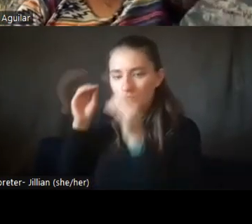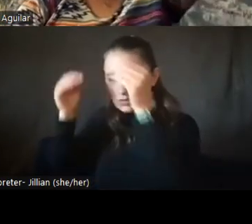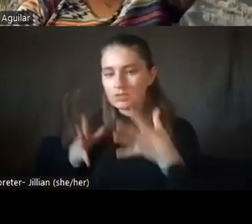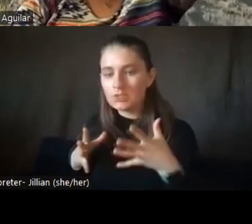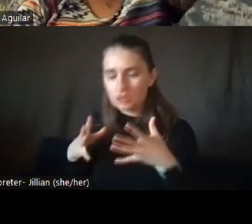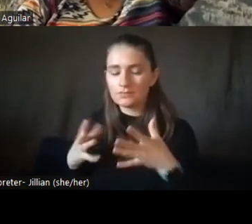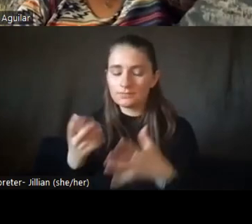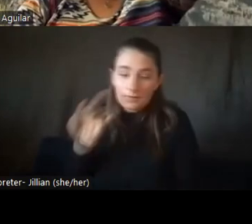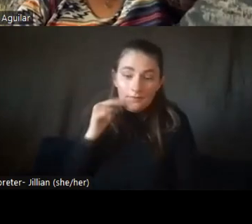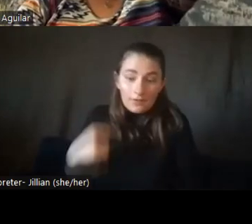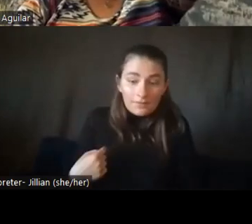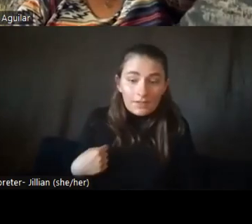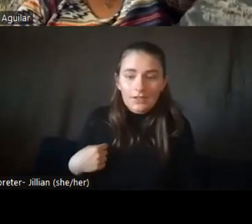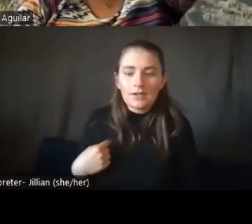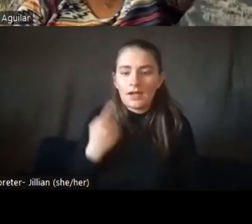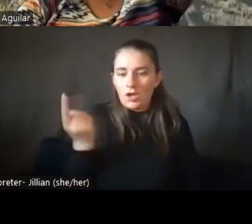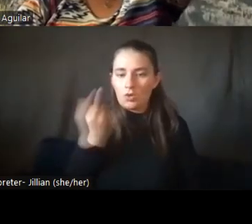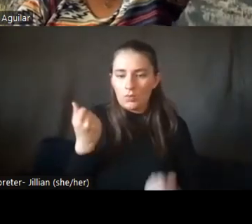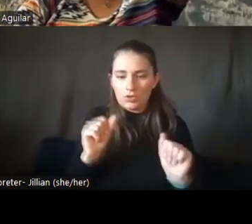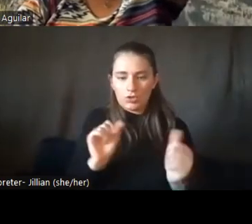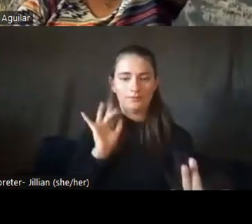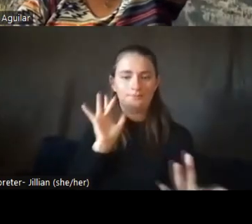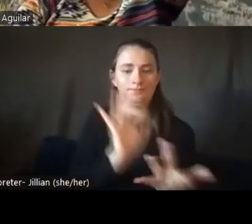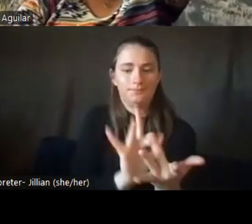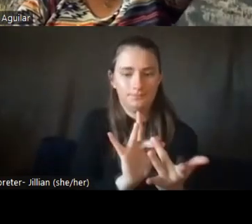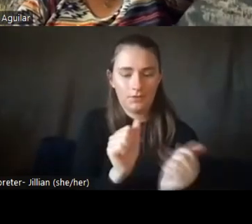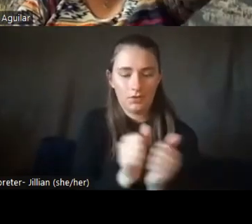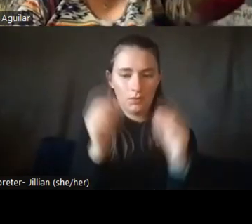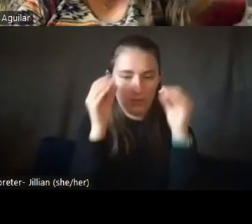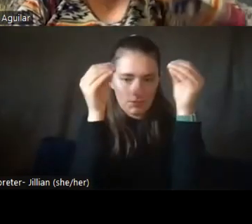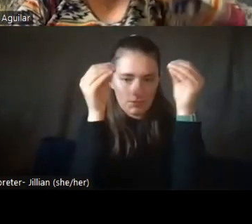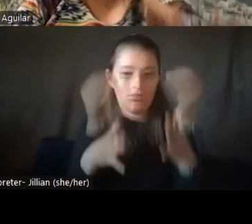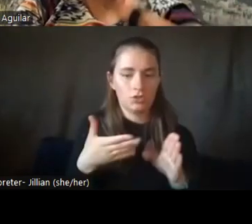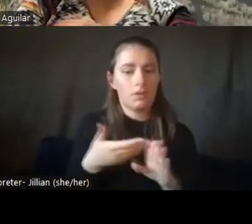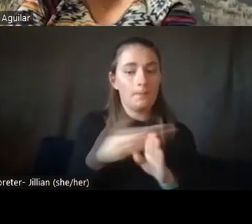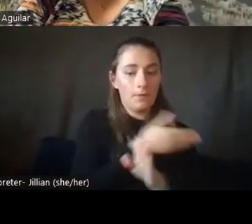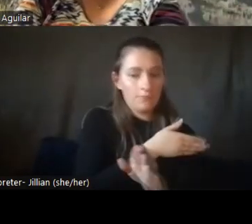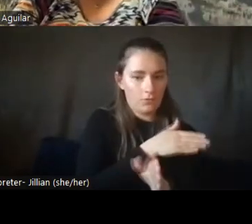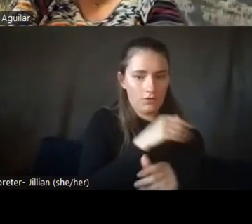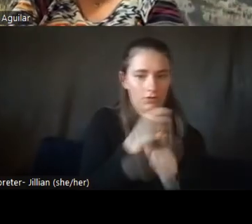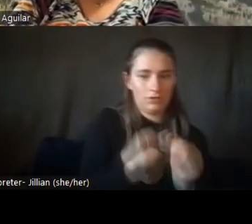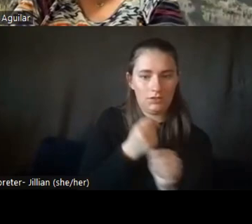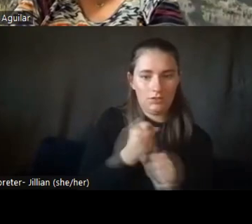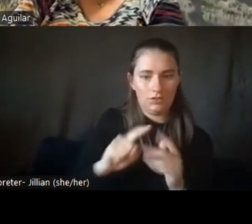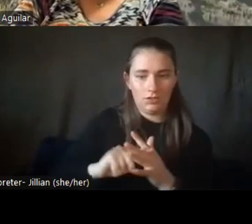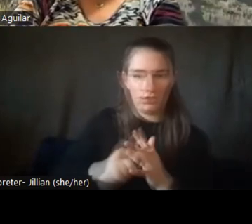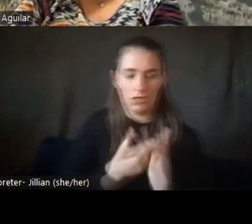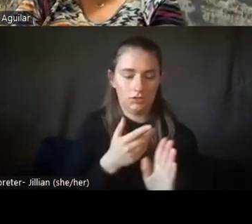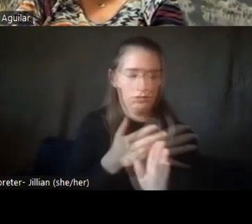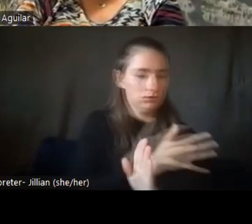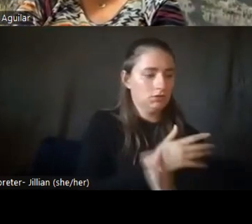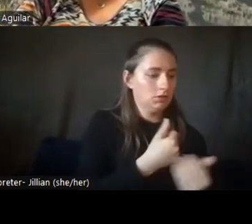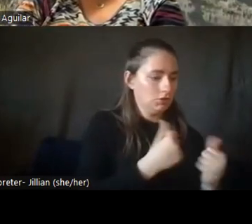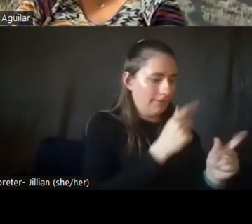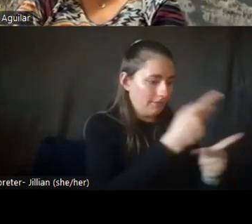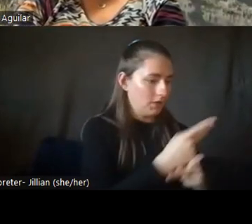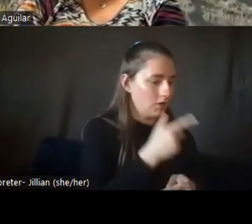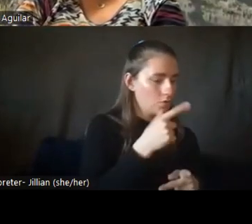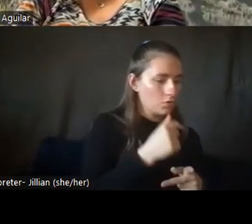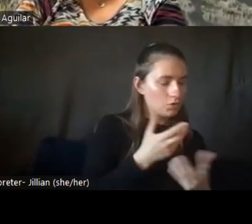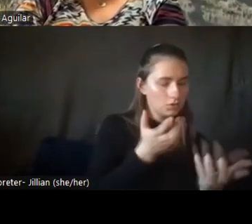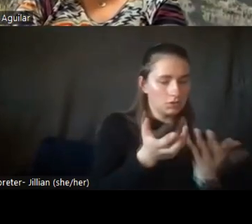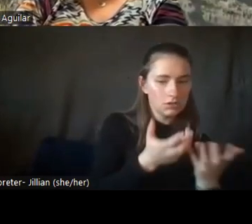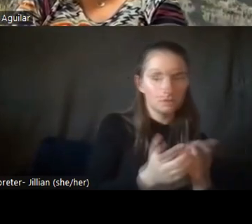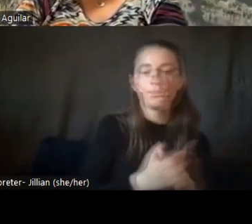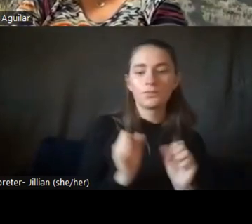for me, I always try to make contact with my son's teachers before the school year starts. try to find out who it is. And so we can get, um,